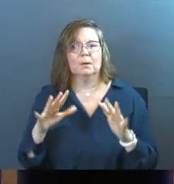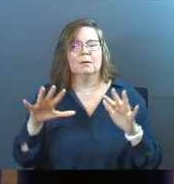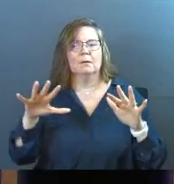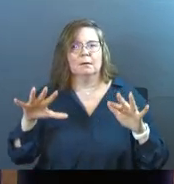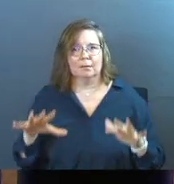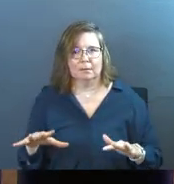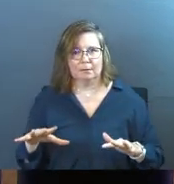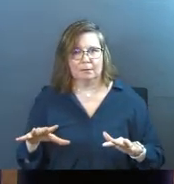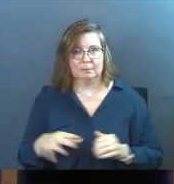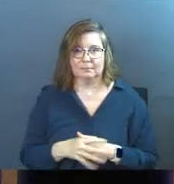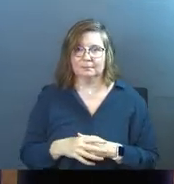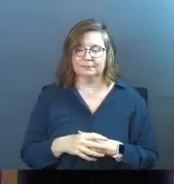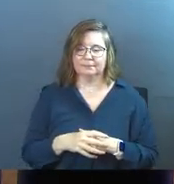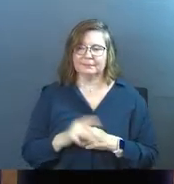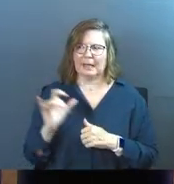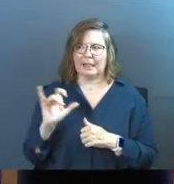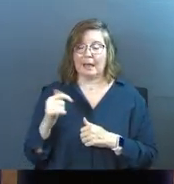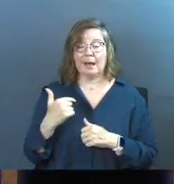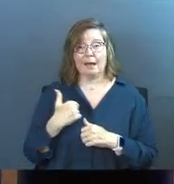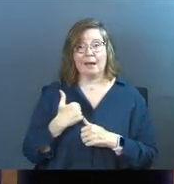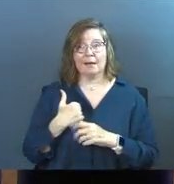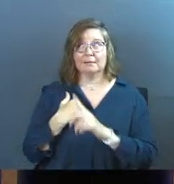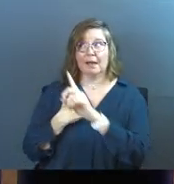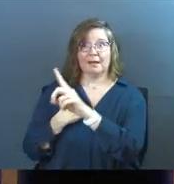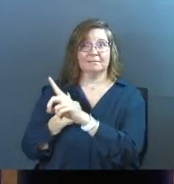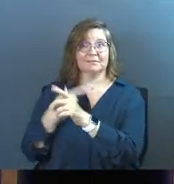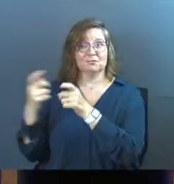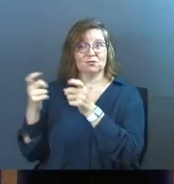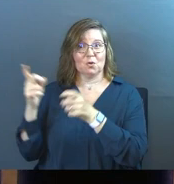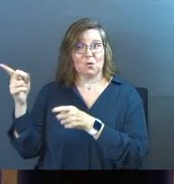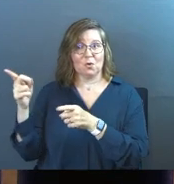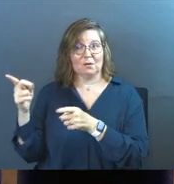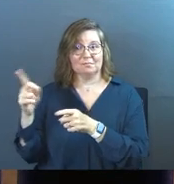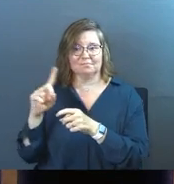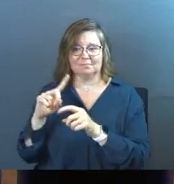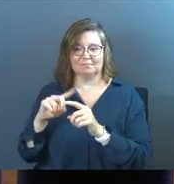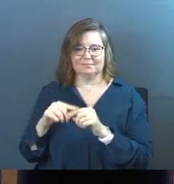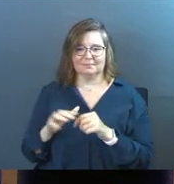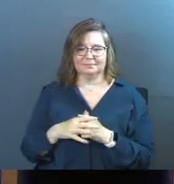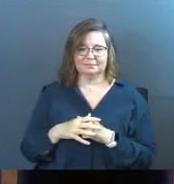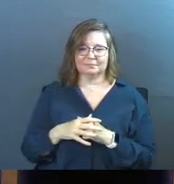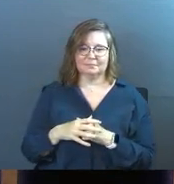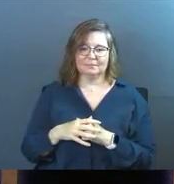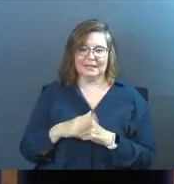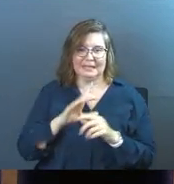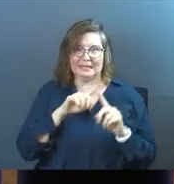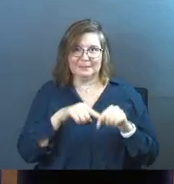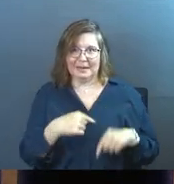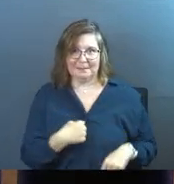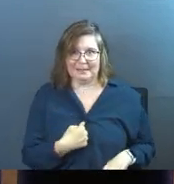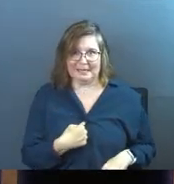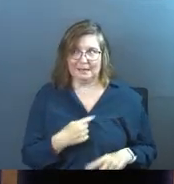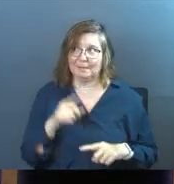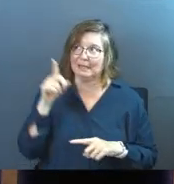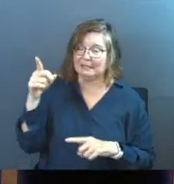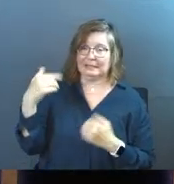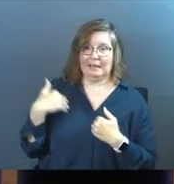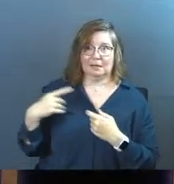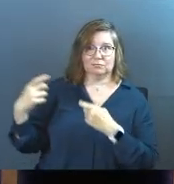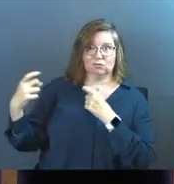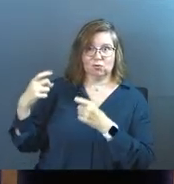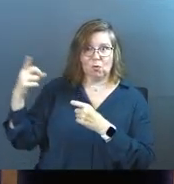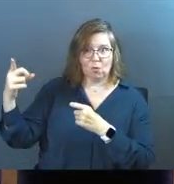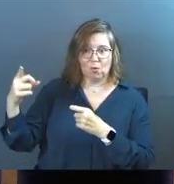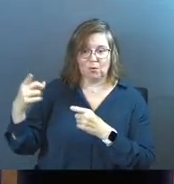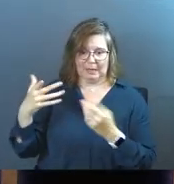out. Like I've got this. It was never dependent on you in the first place. I've got this. You're